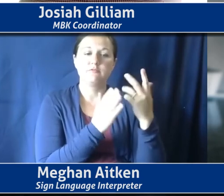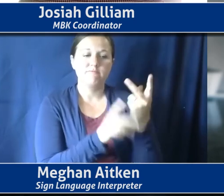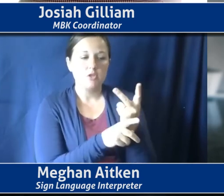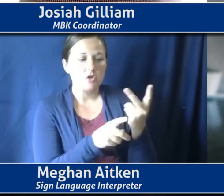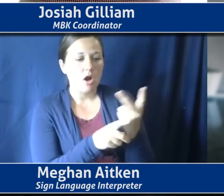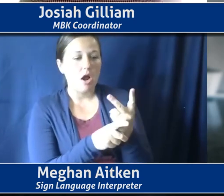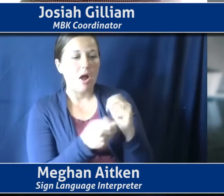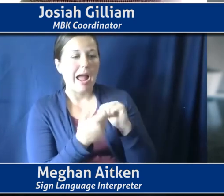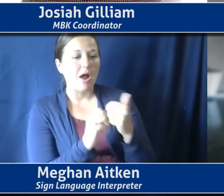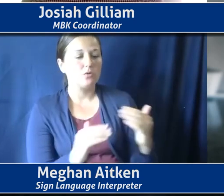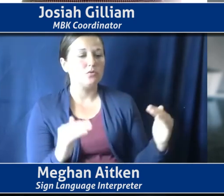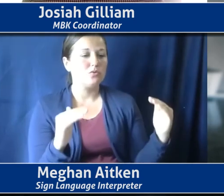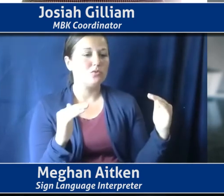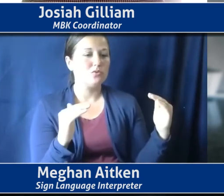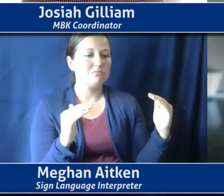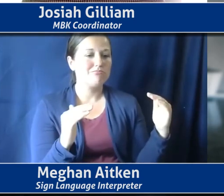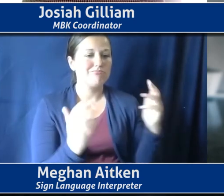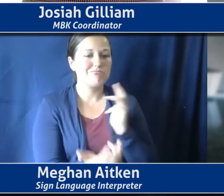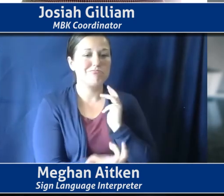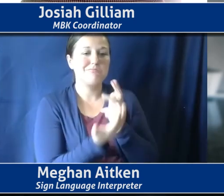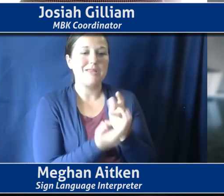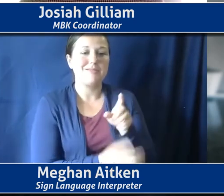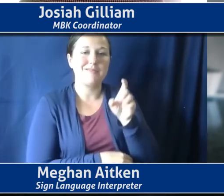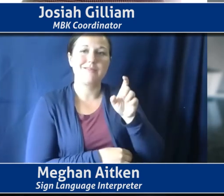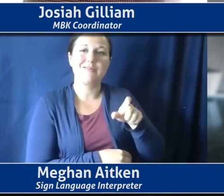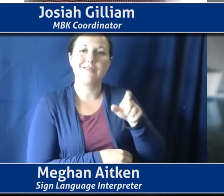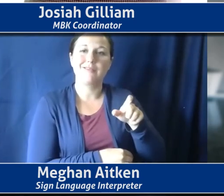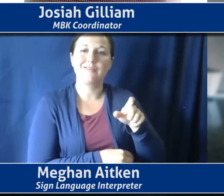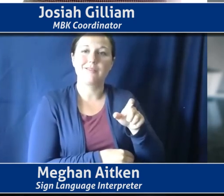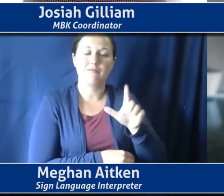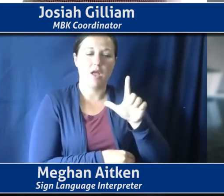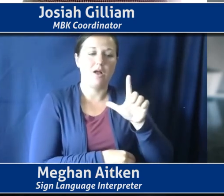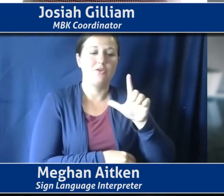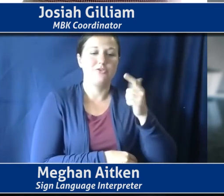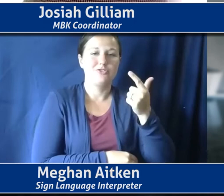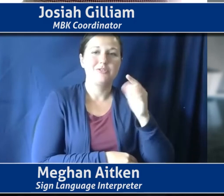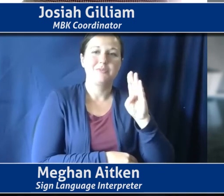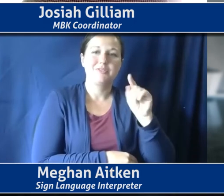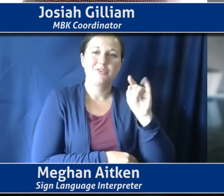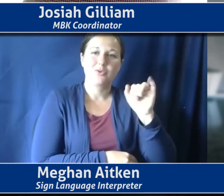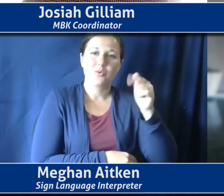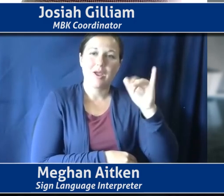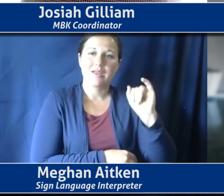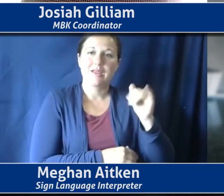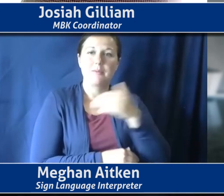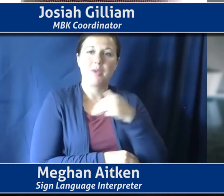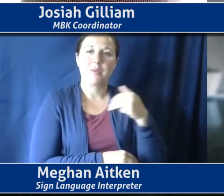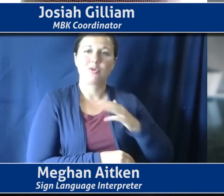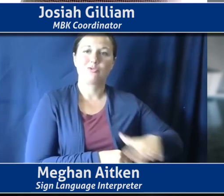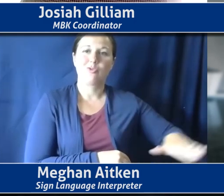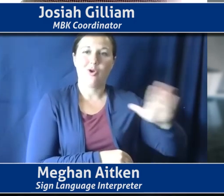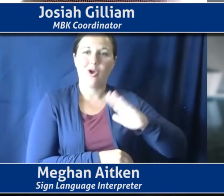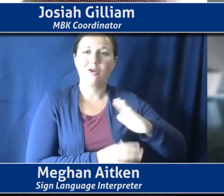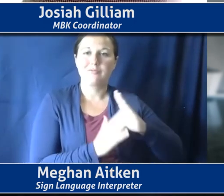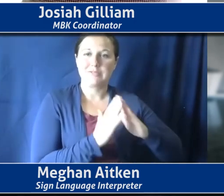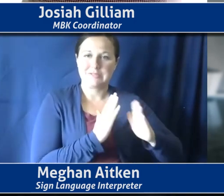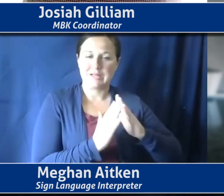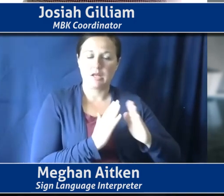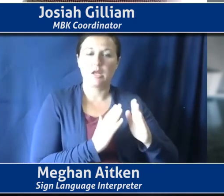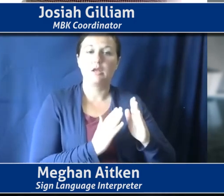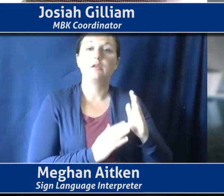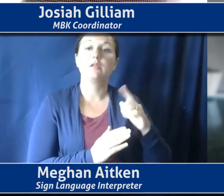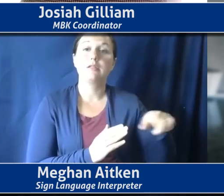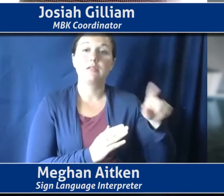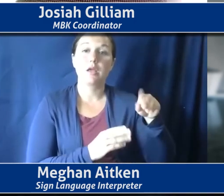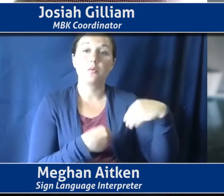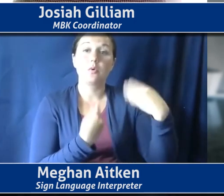The Advisory Council will consist of a diverse makeup of members of the community. Advisory members will meet monthly, provide quarterly status updates to the mayor and will strive